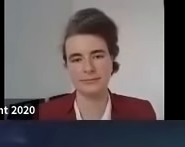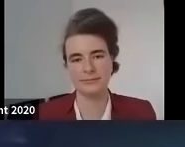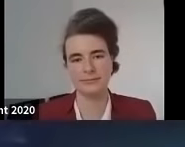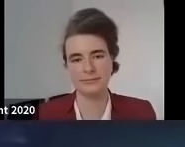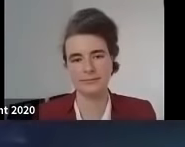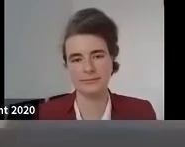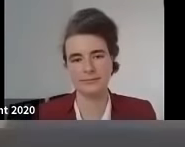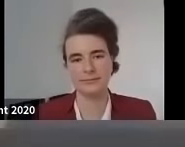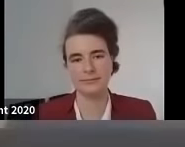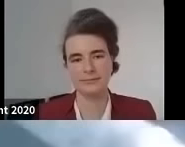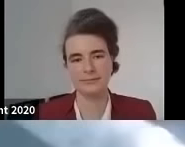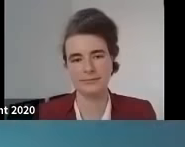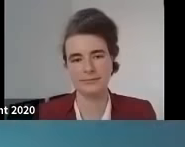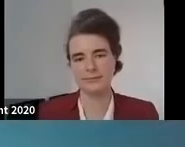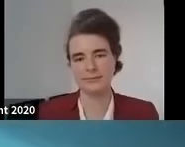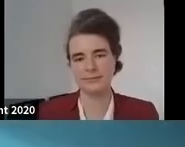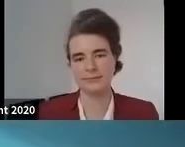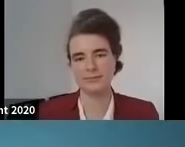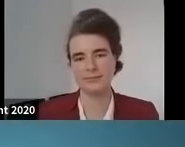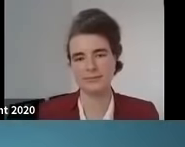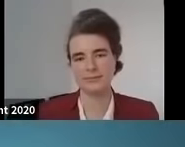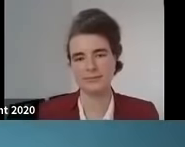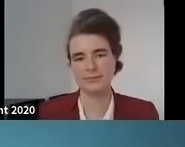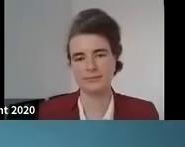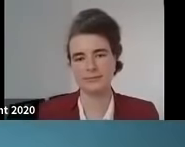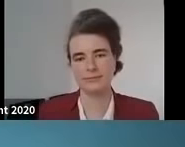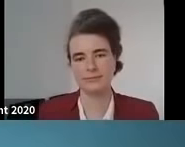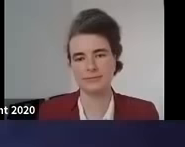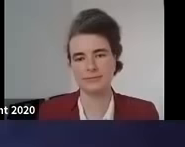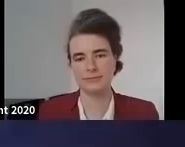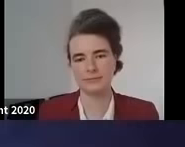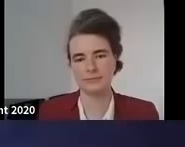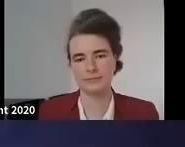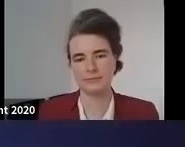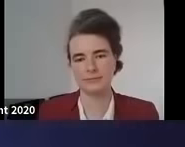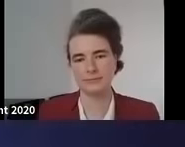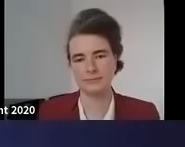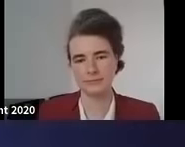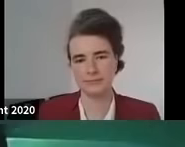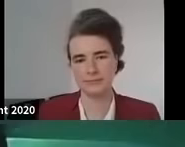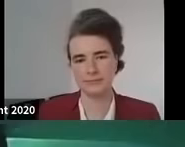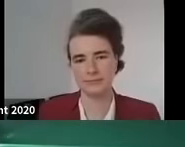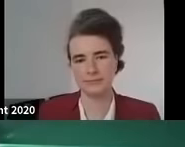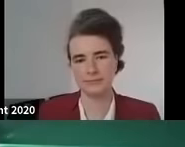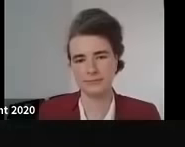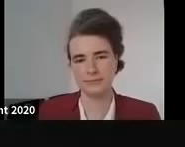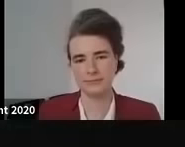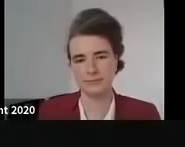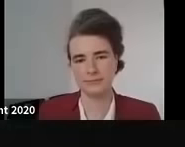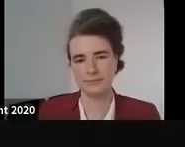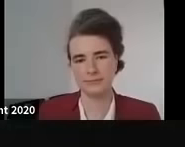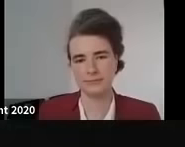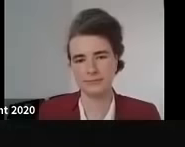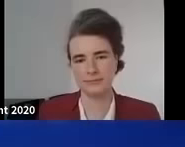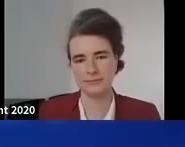the grime mc is like the end result or where we currently are but if you follow it back it